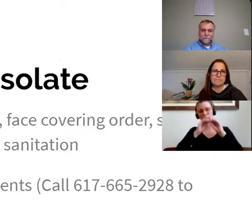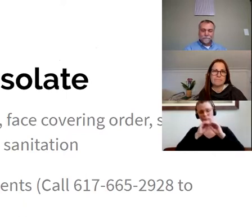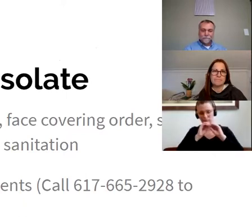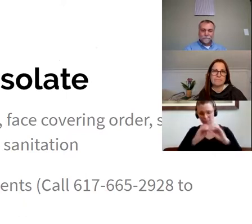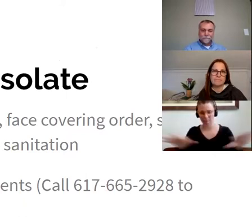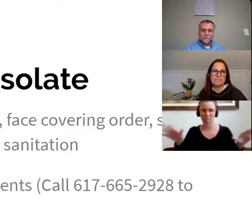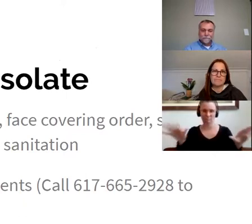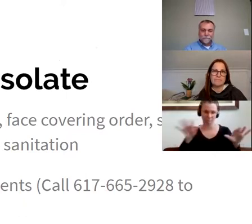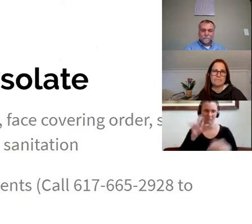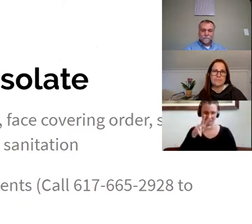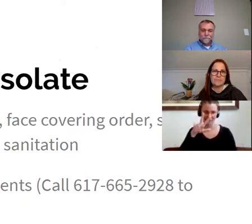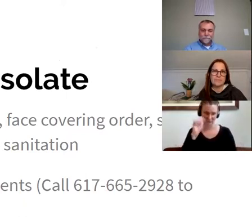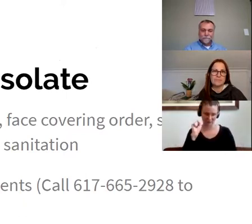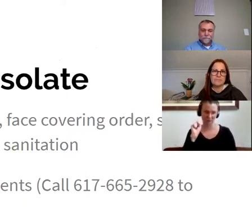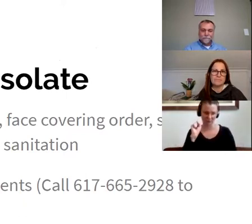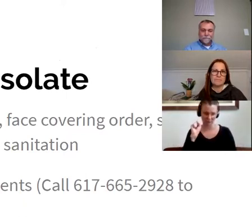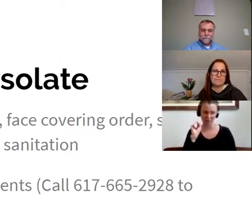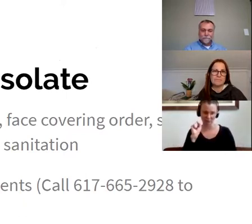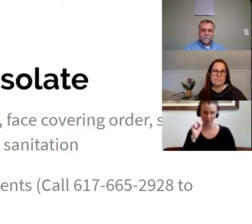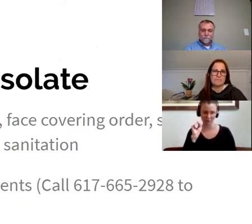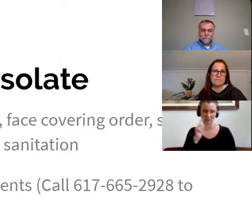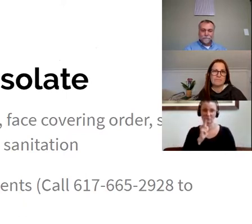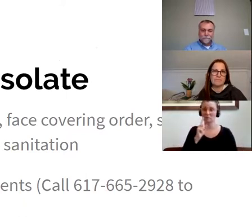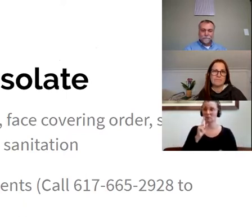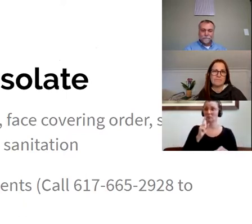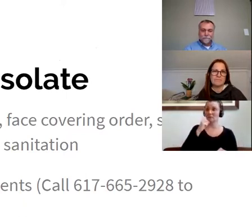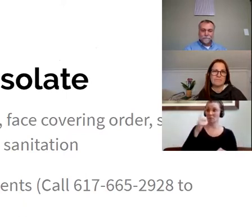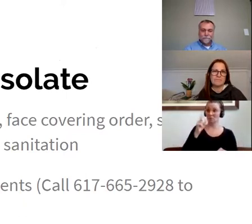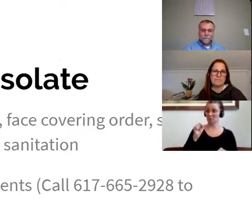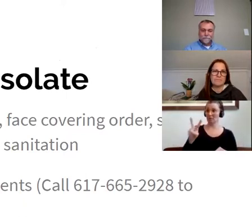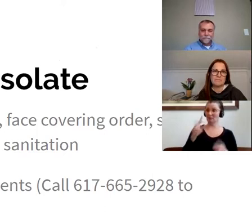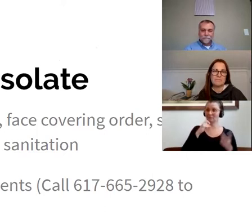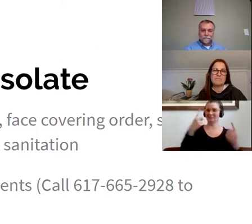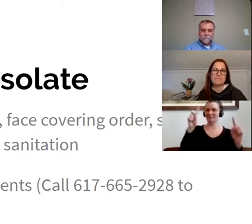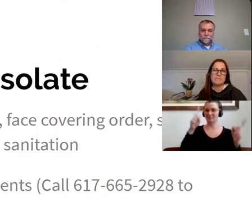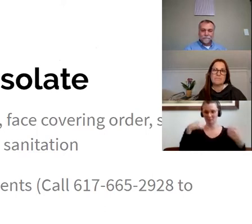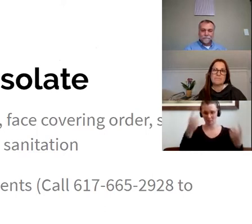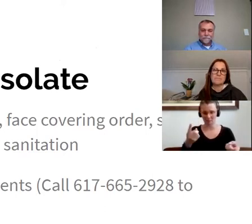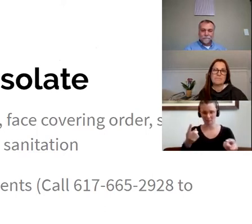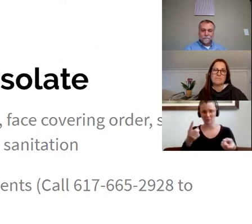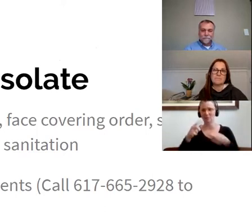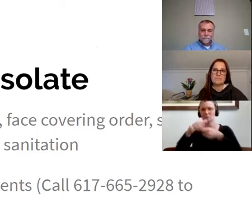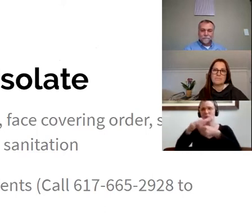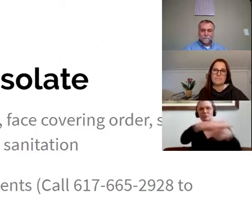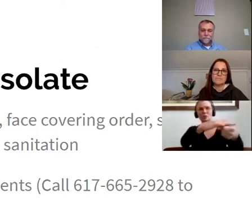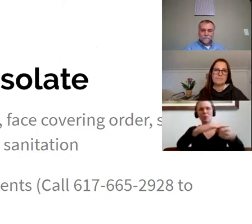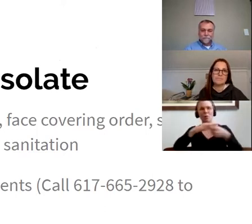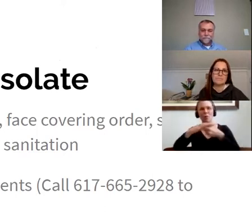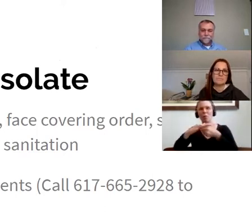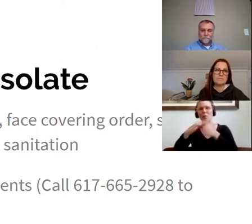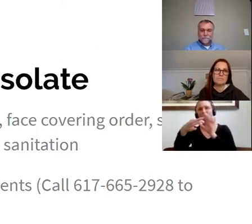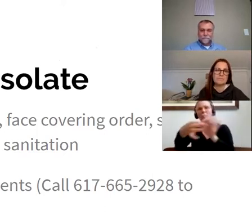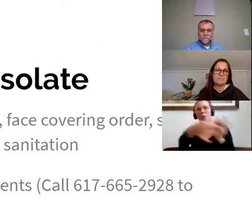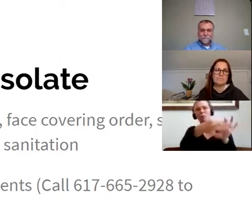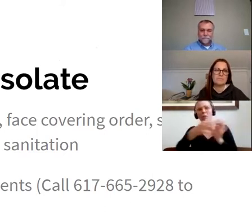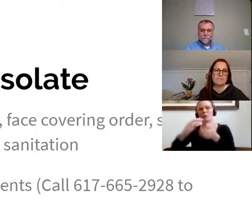been important and that has worked for Summable and working together with our regional partners, following our lead, you see that working across